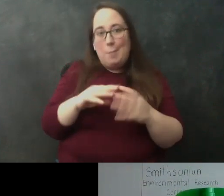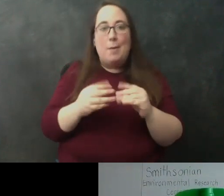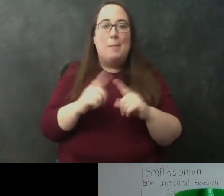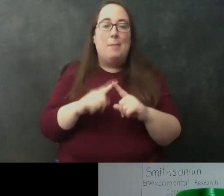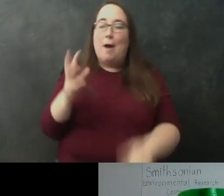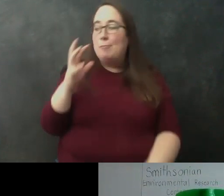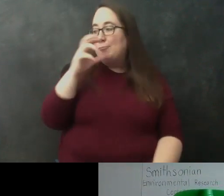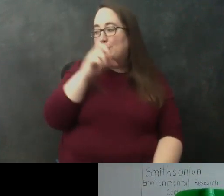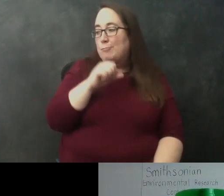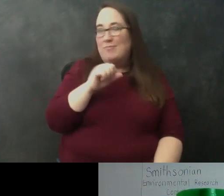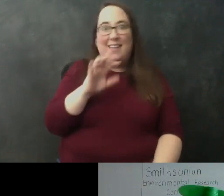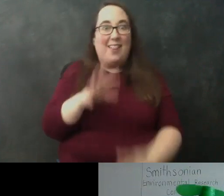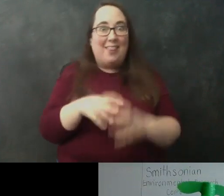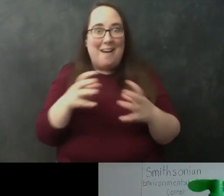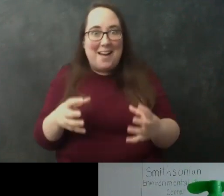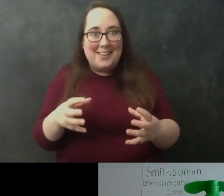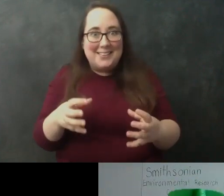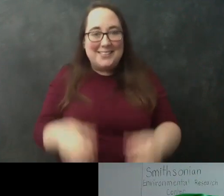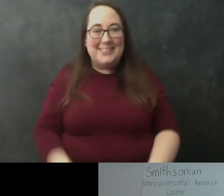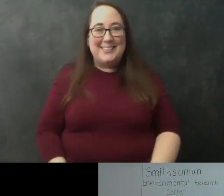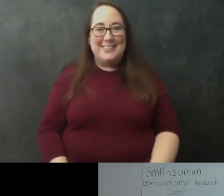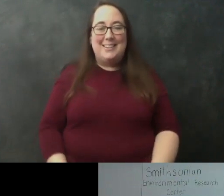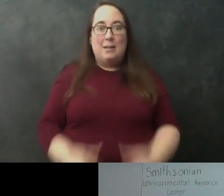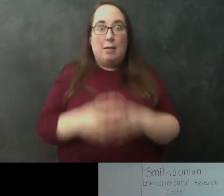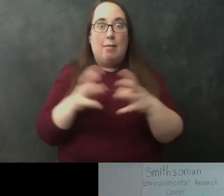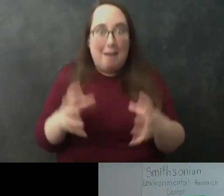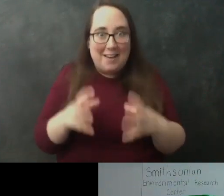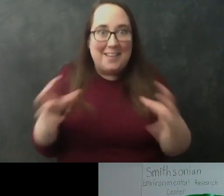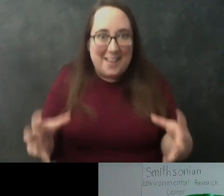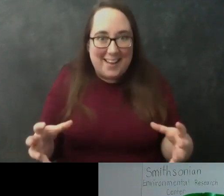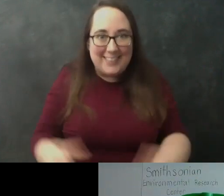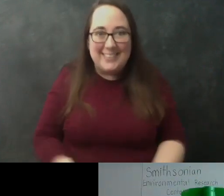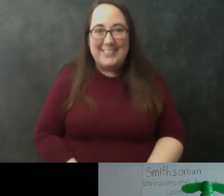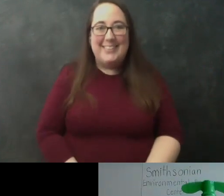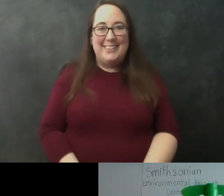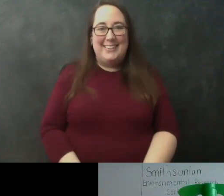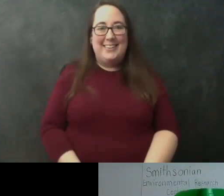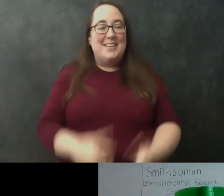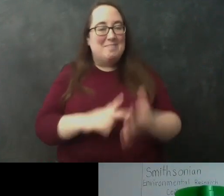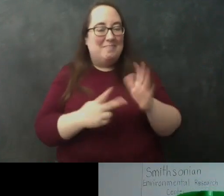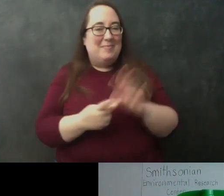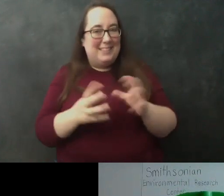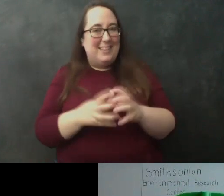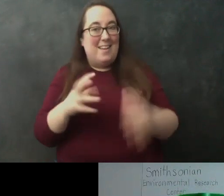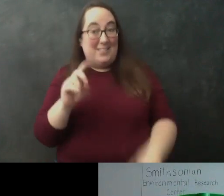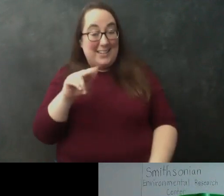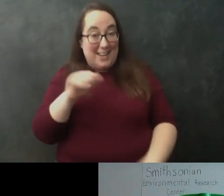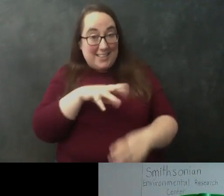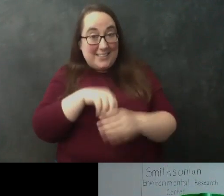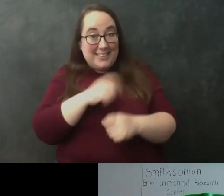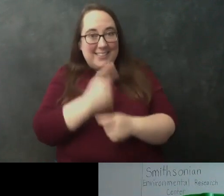with a lot like a lot a lot okay so that means there's a lot of dna in this right